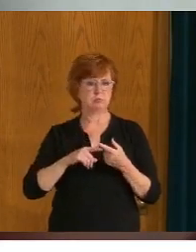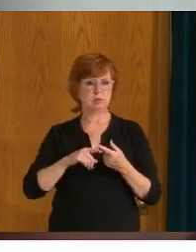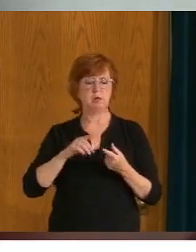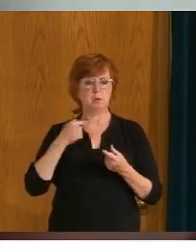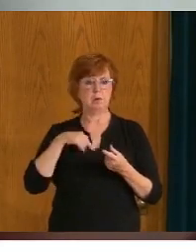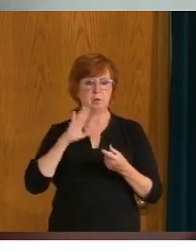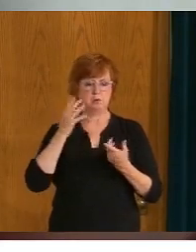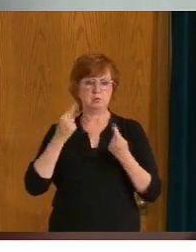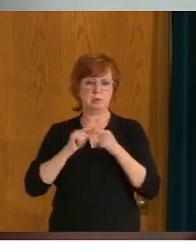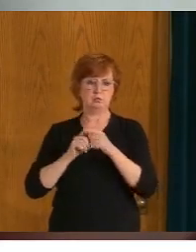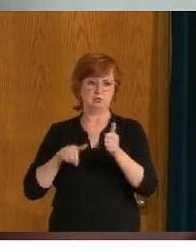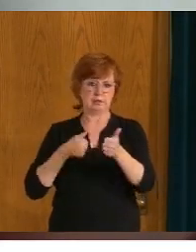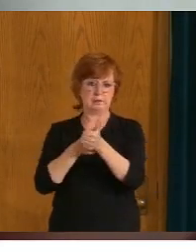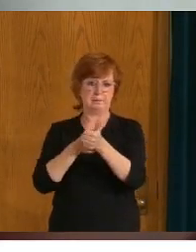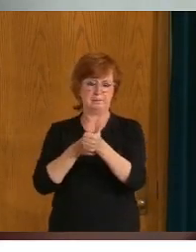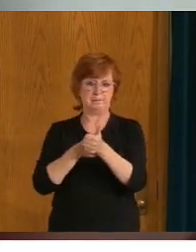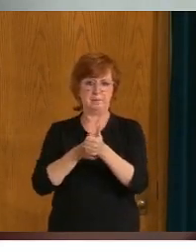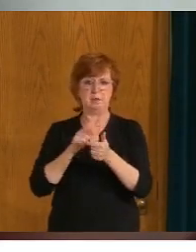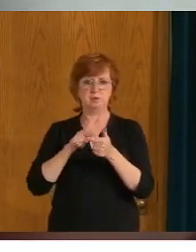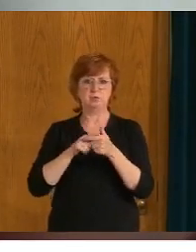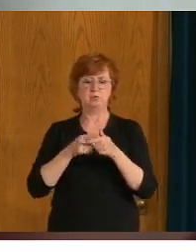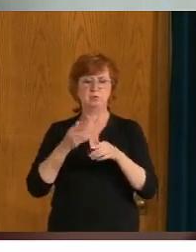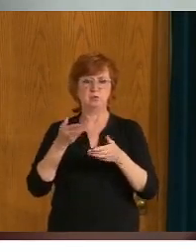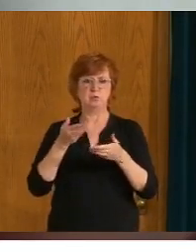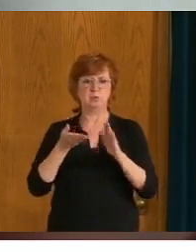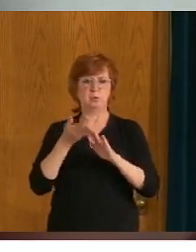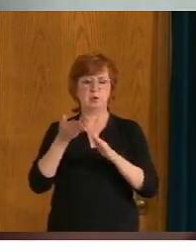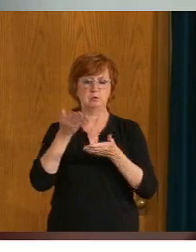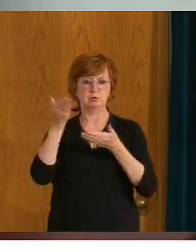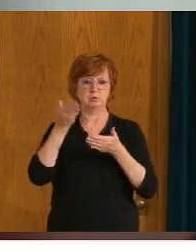hard to catch up as we work on our, our service resumption plan.